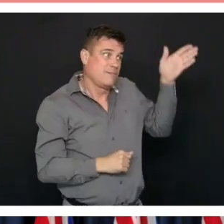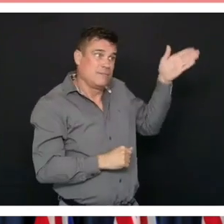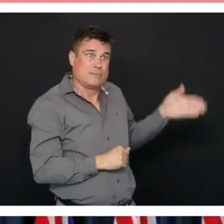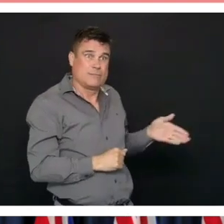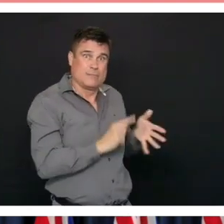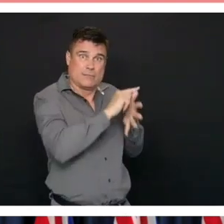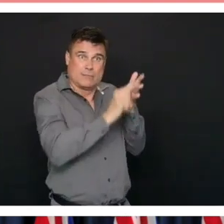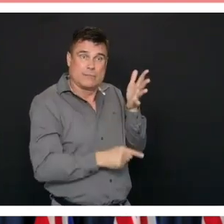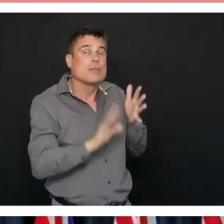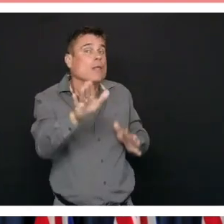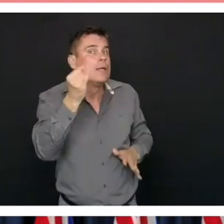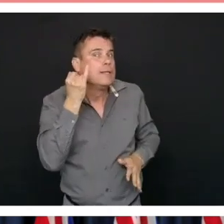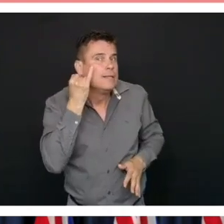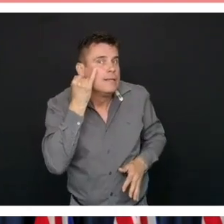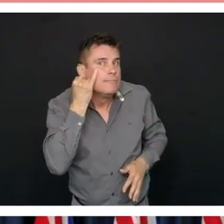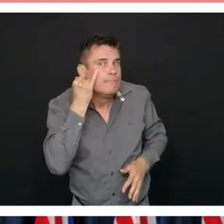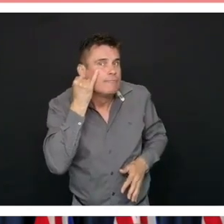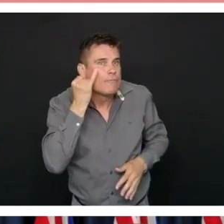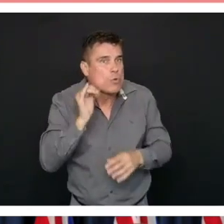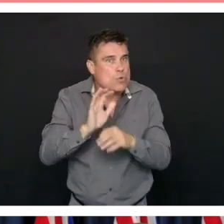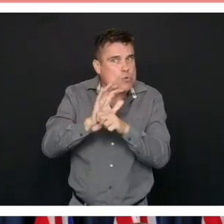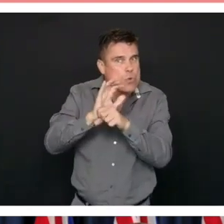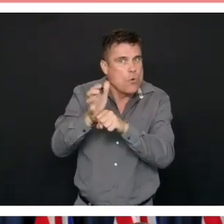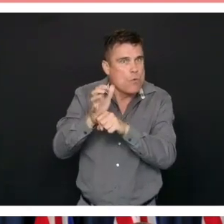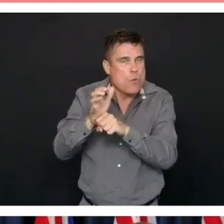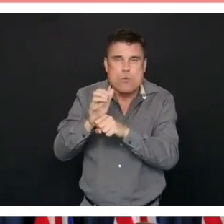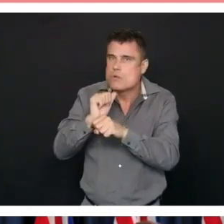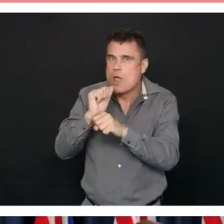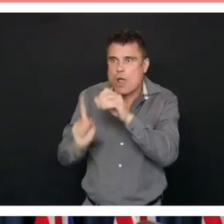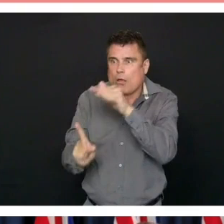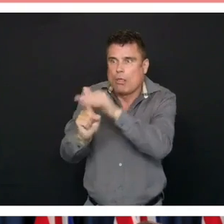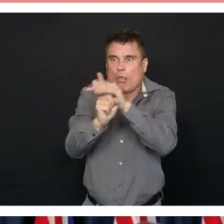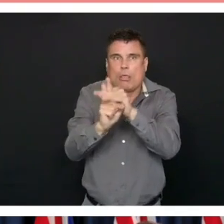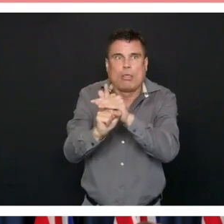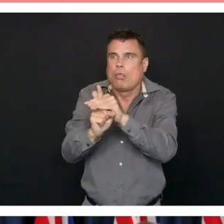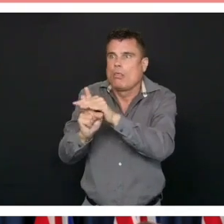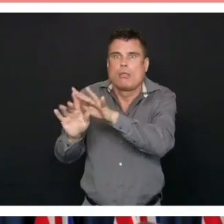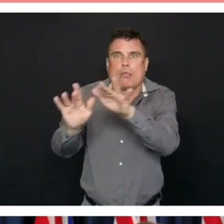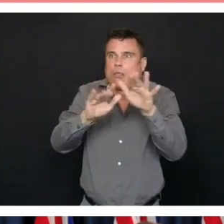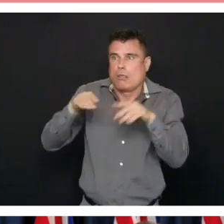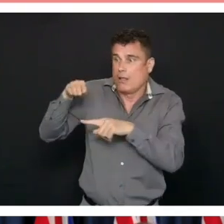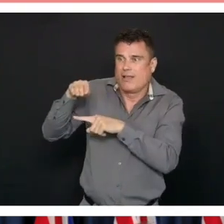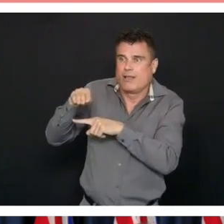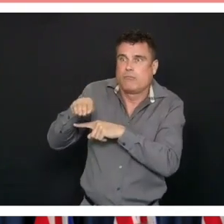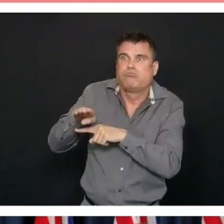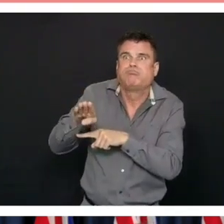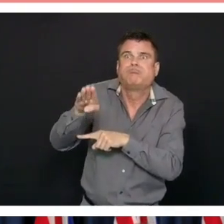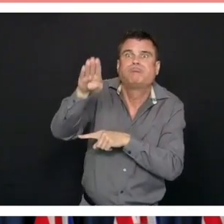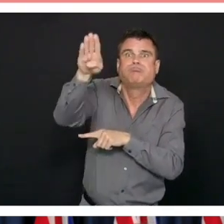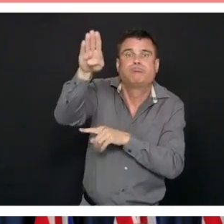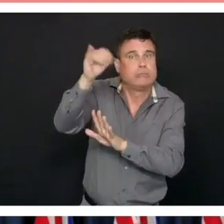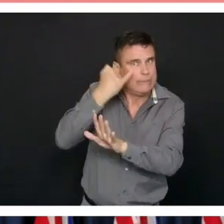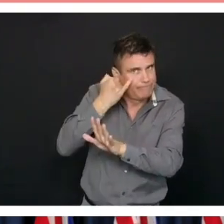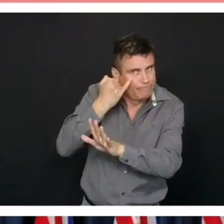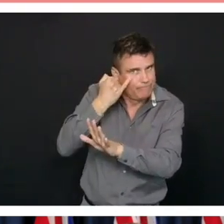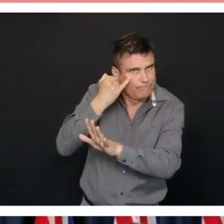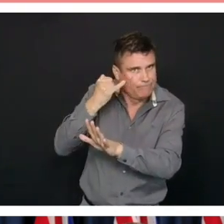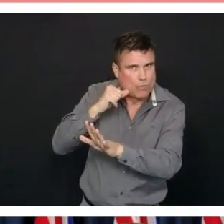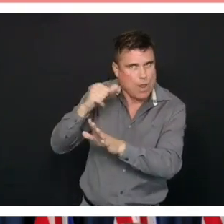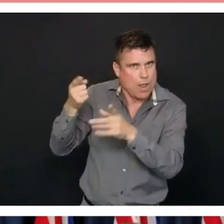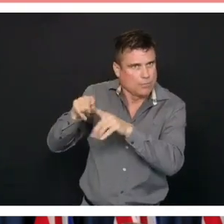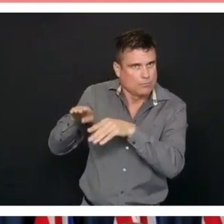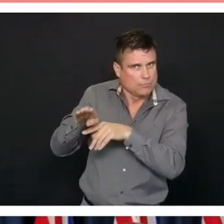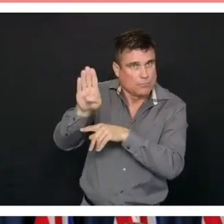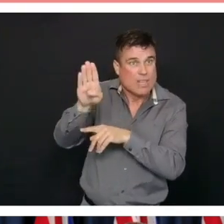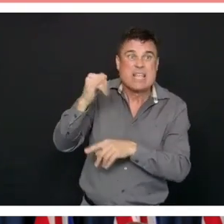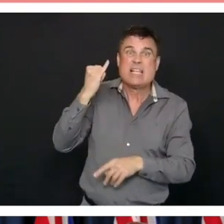avoiding resurgence of COVID-19 and our plans include plans to address that should it arise. So with